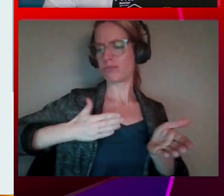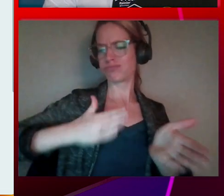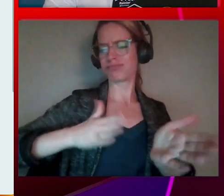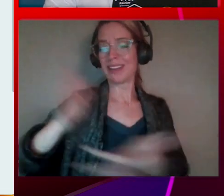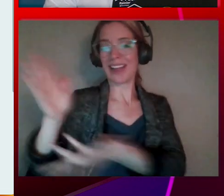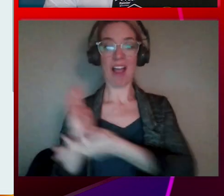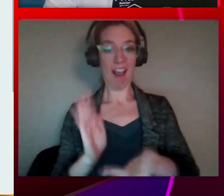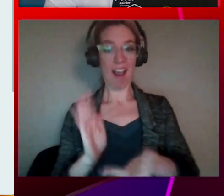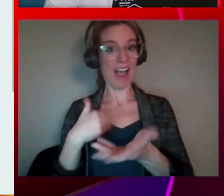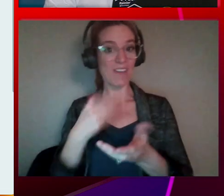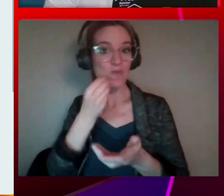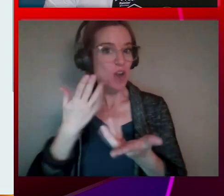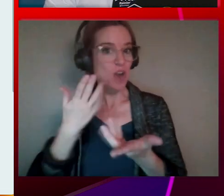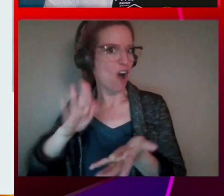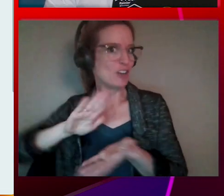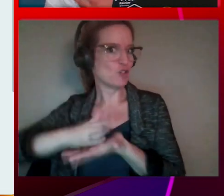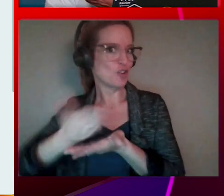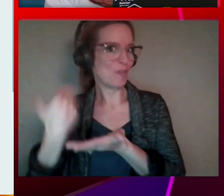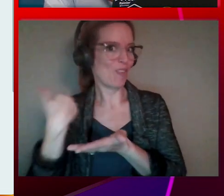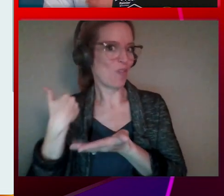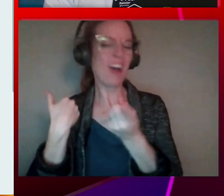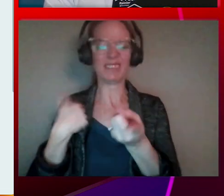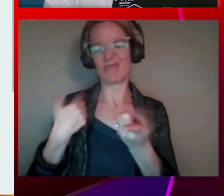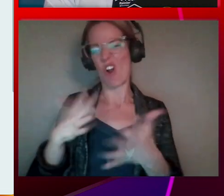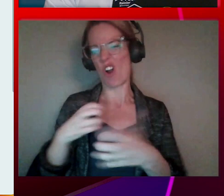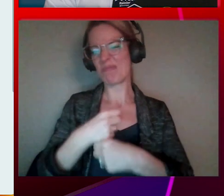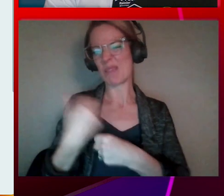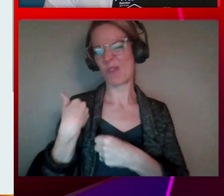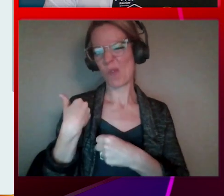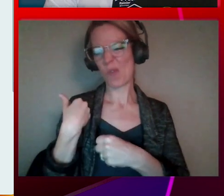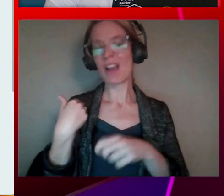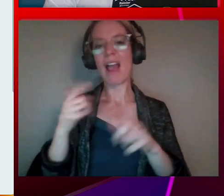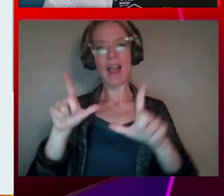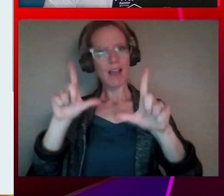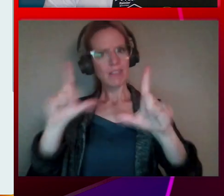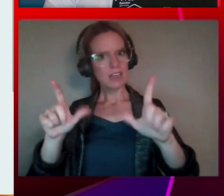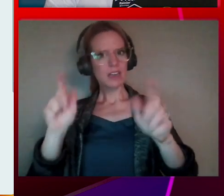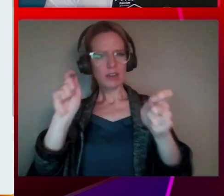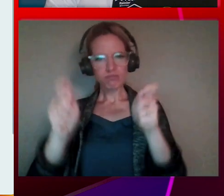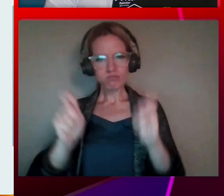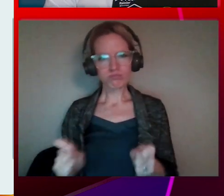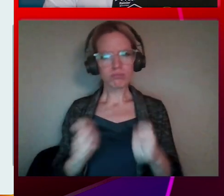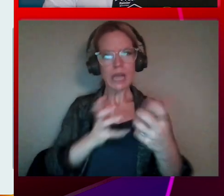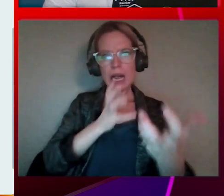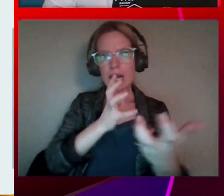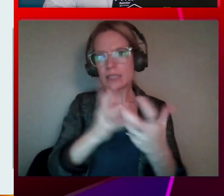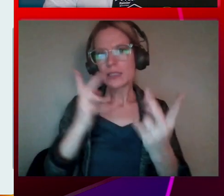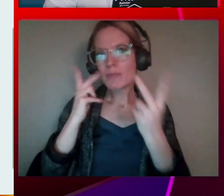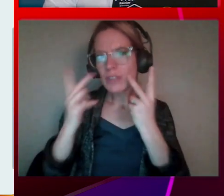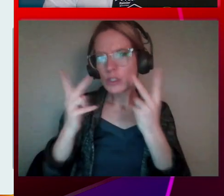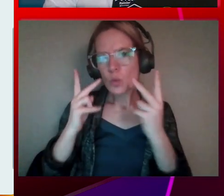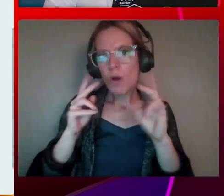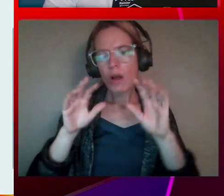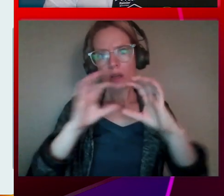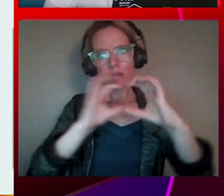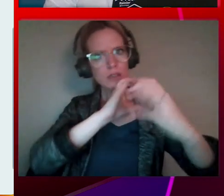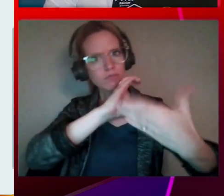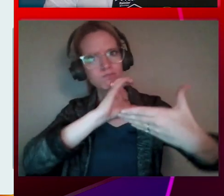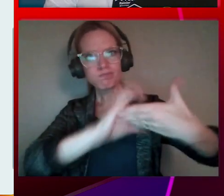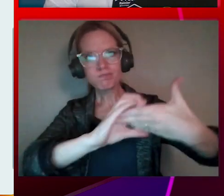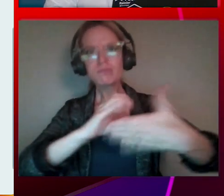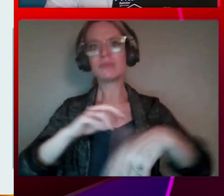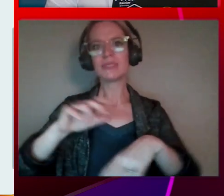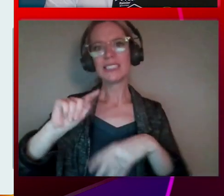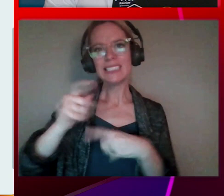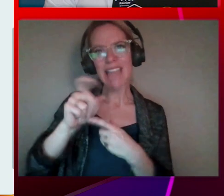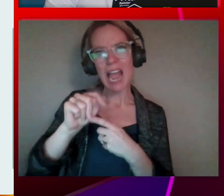used visualizations here, right? The custom visual options, text objects, operational reporting things